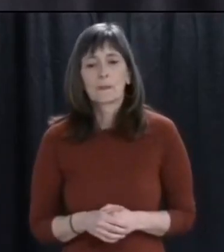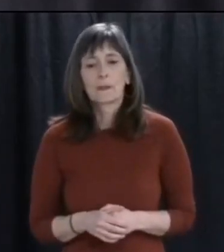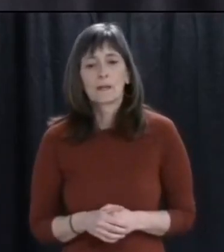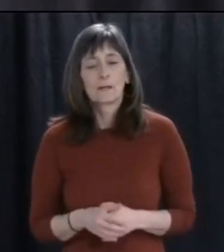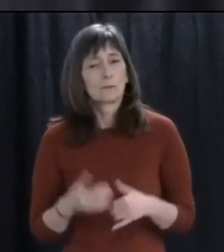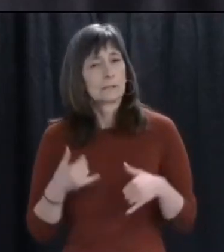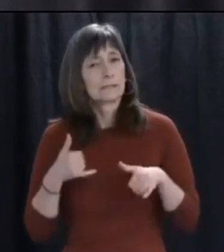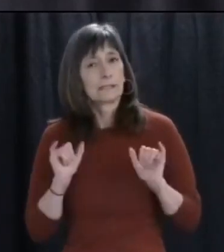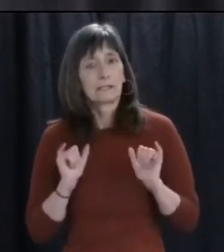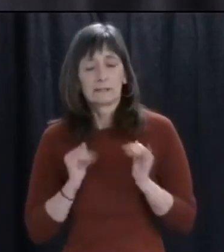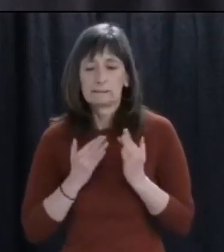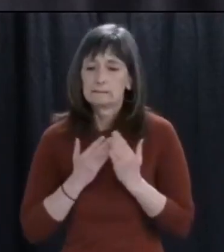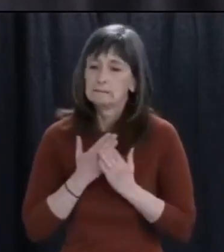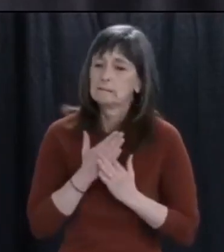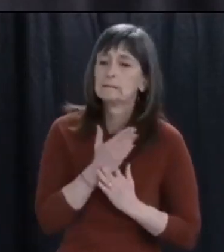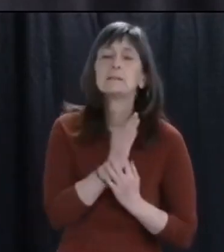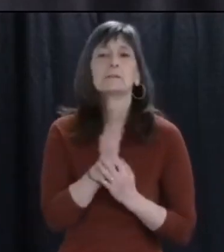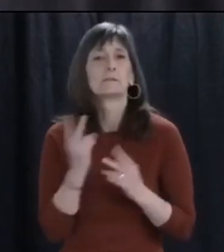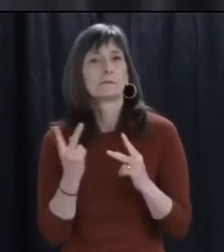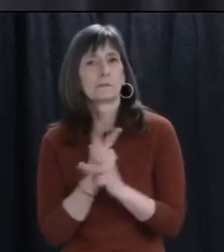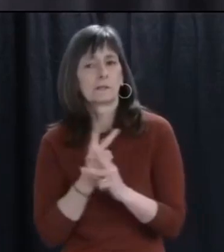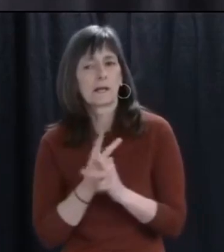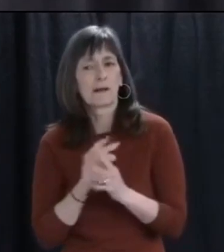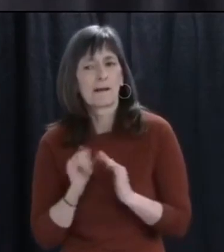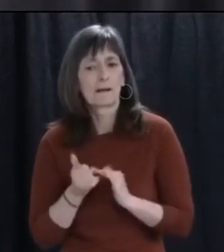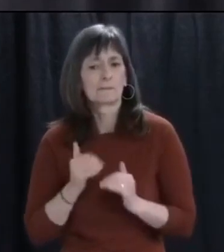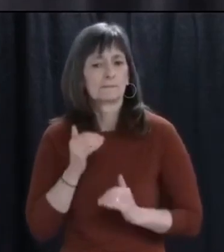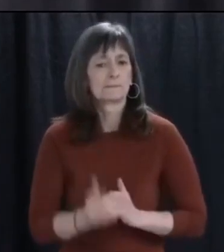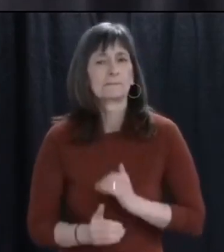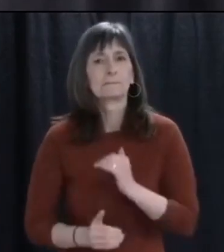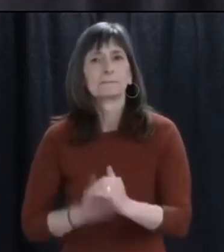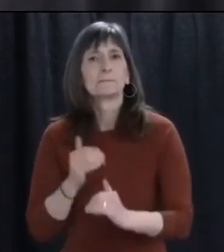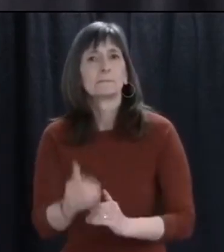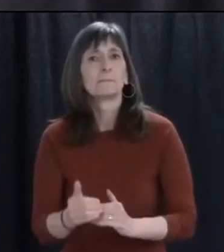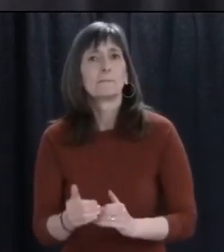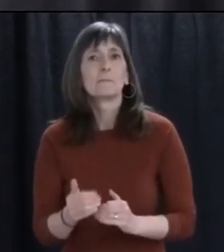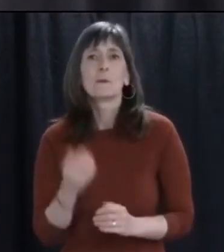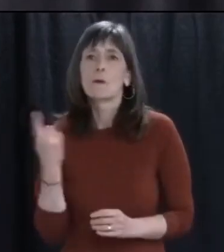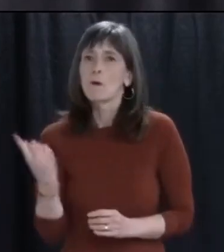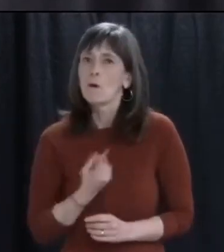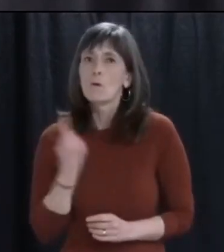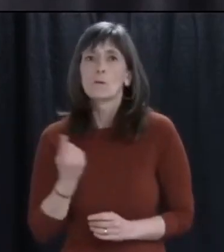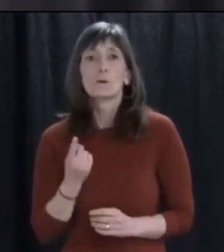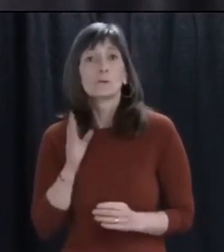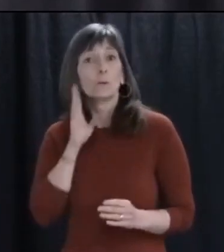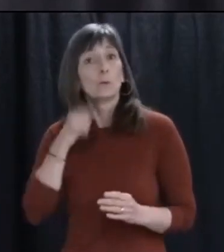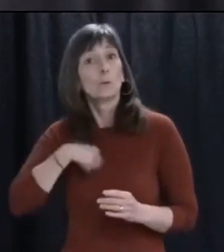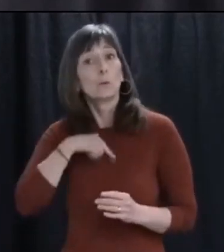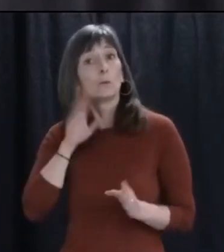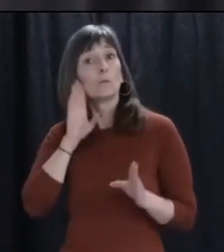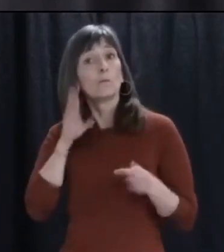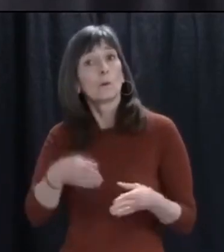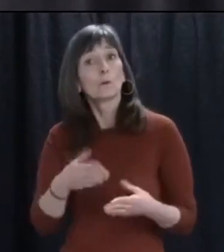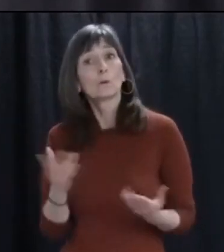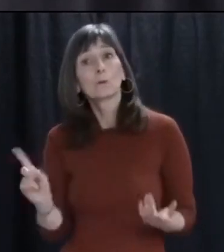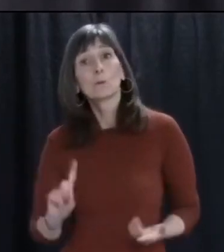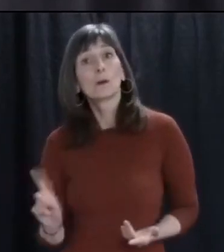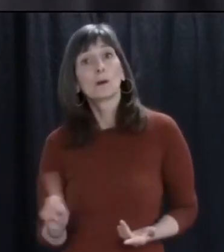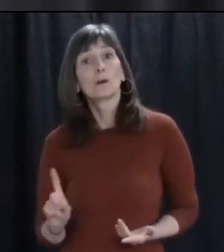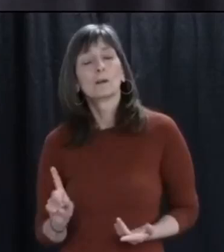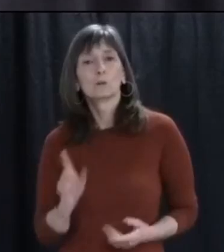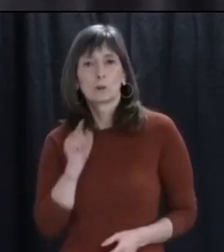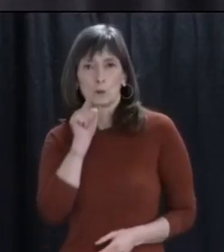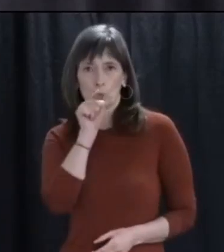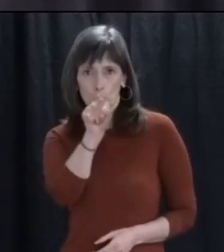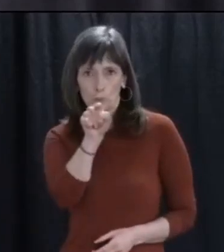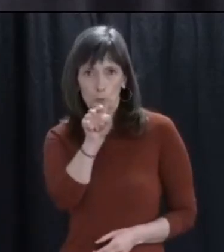this pandemic together. You are our number one priority. You must live your life like the